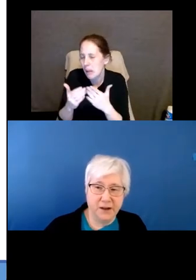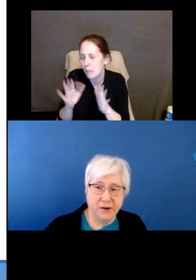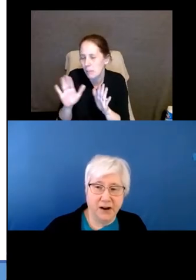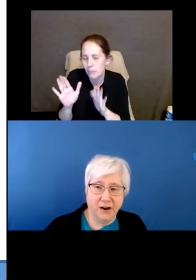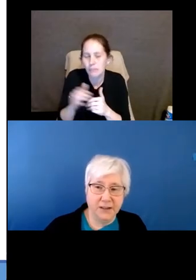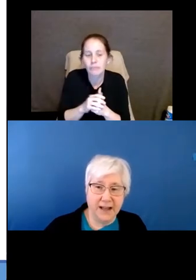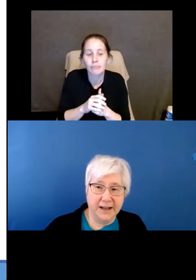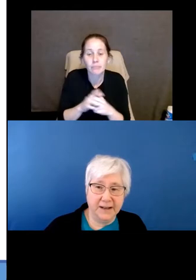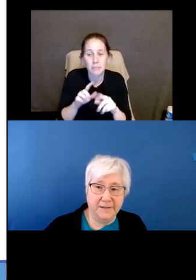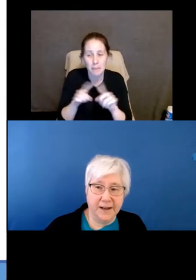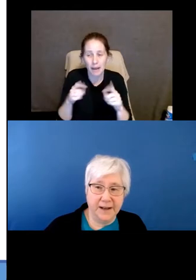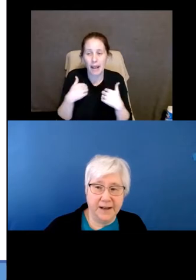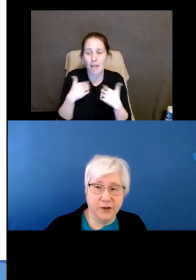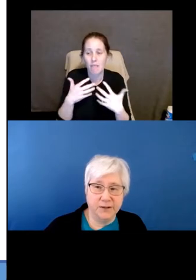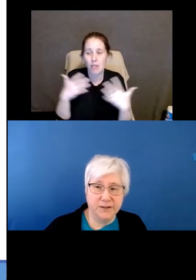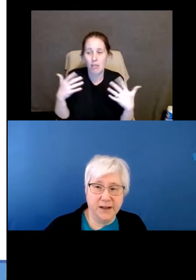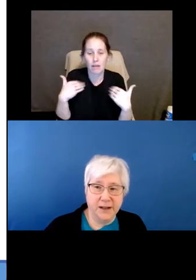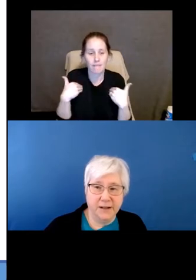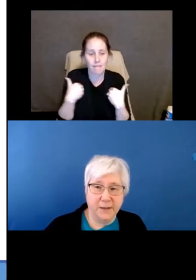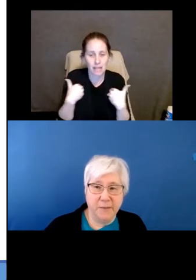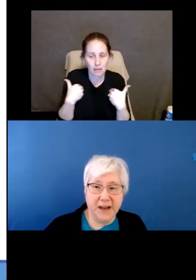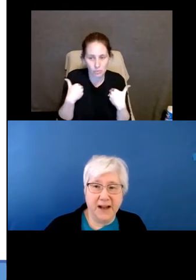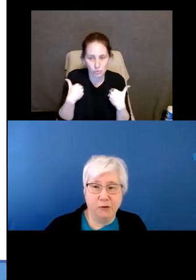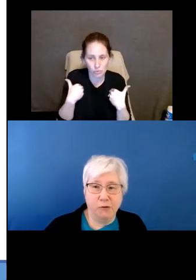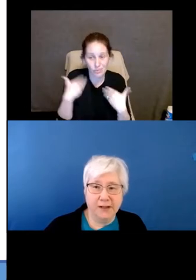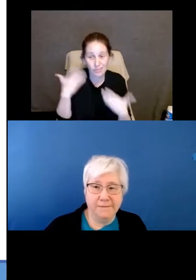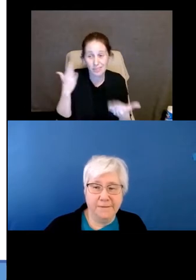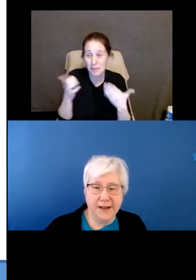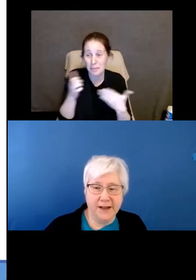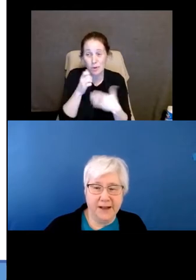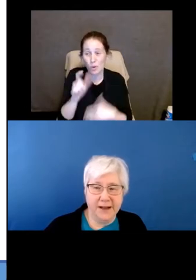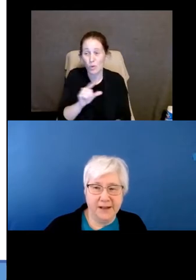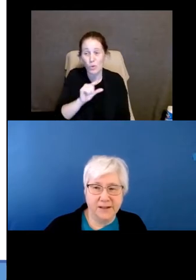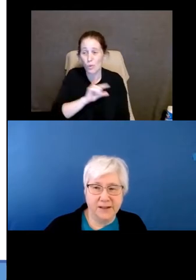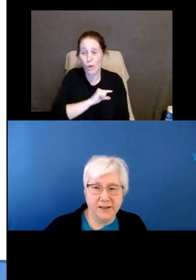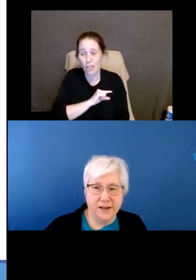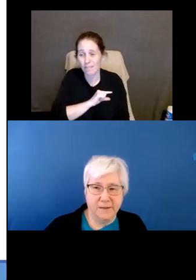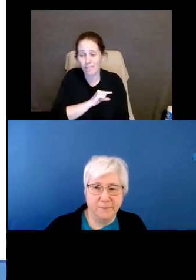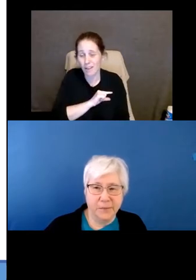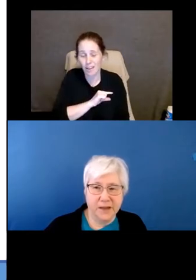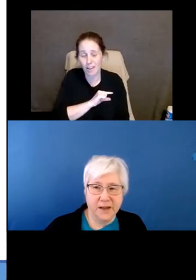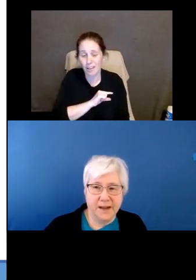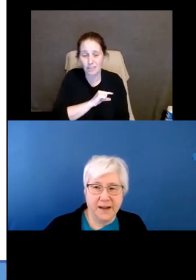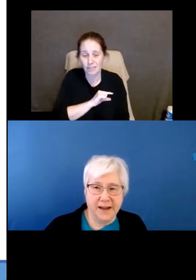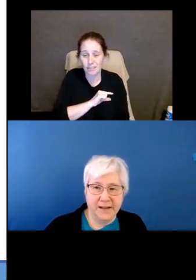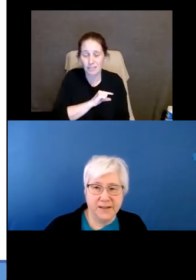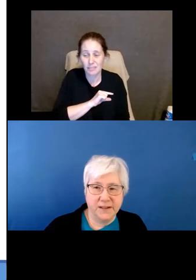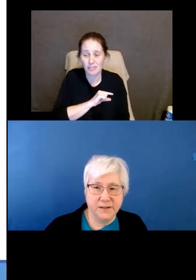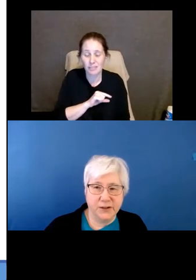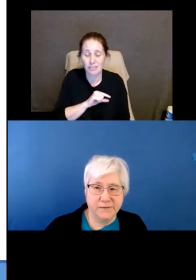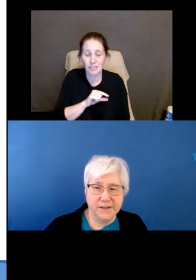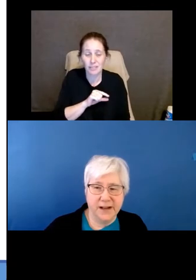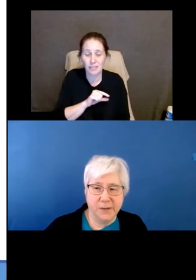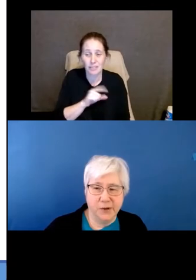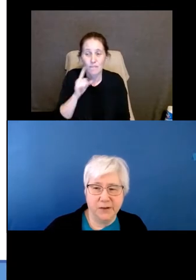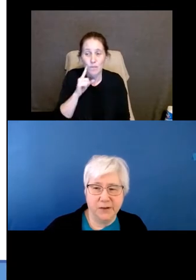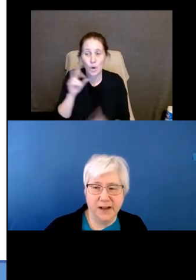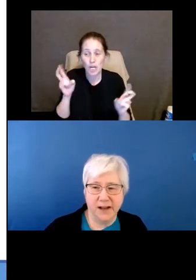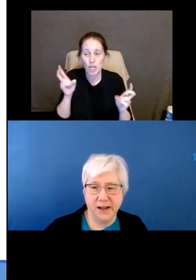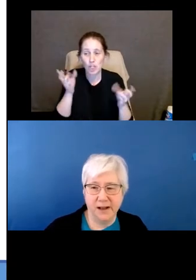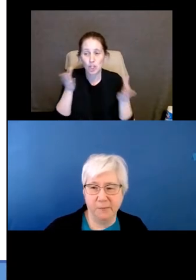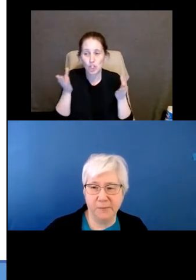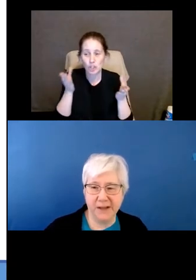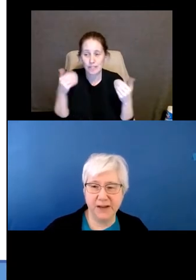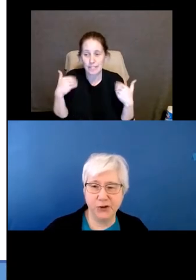there are a lot of animals that may not qualify as service animals,